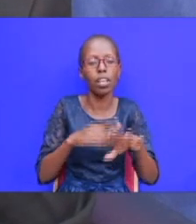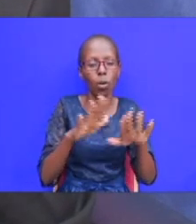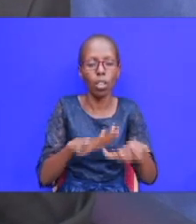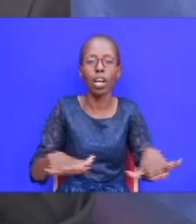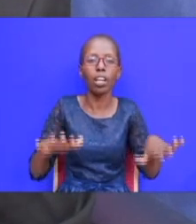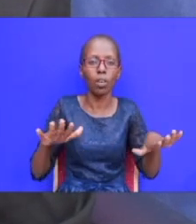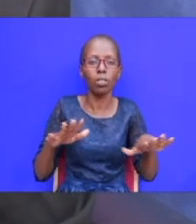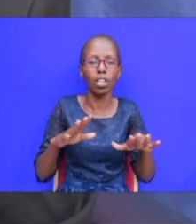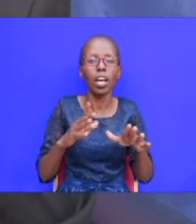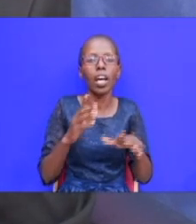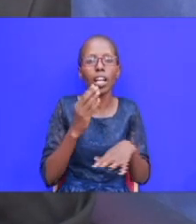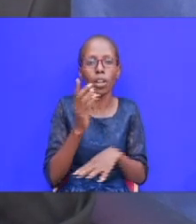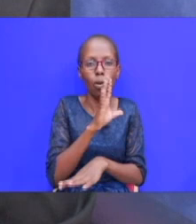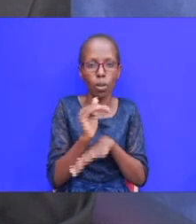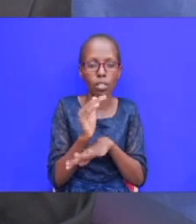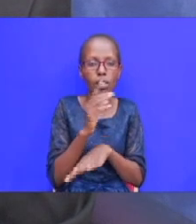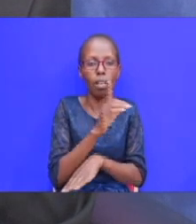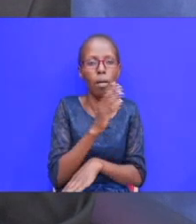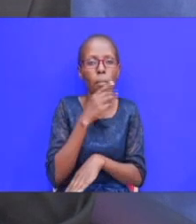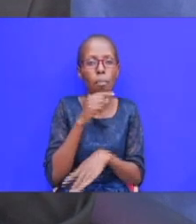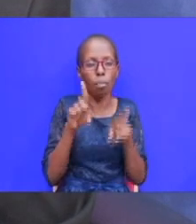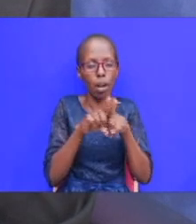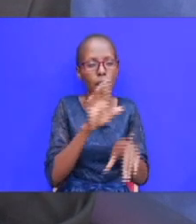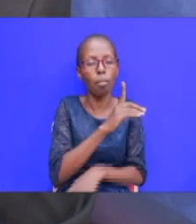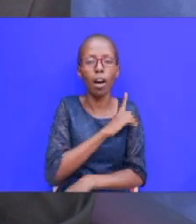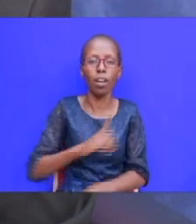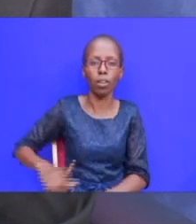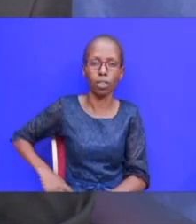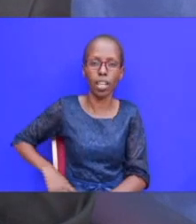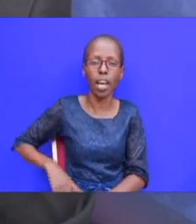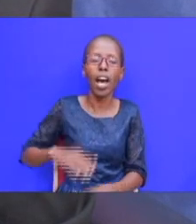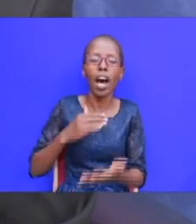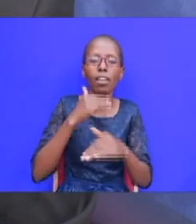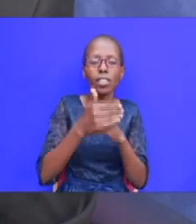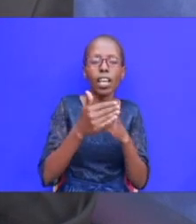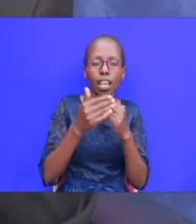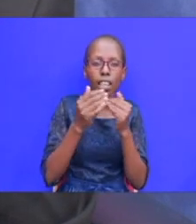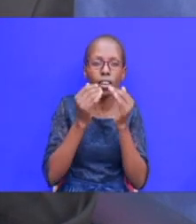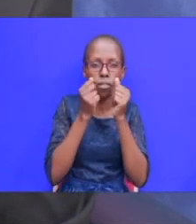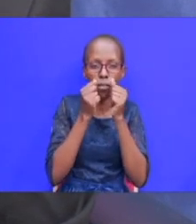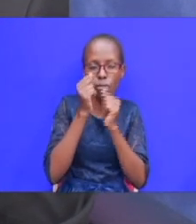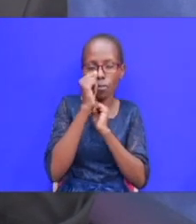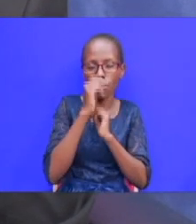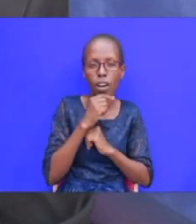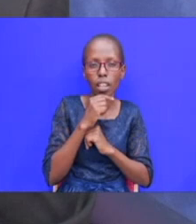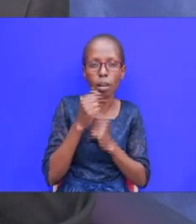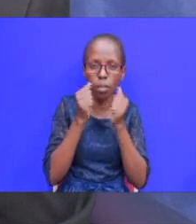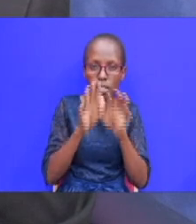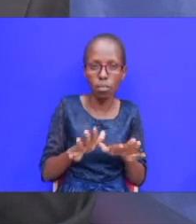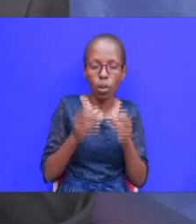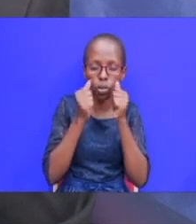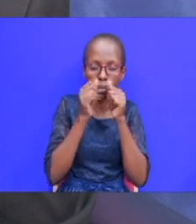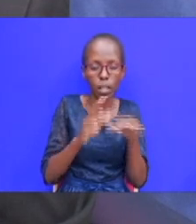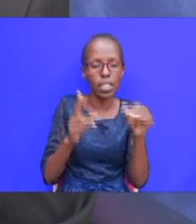remember when his father was blessing him that false blessing he was blessed seven times